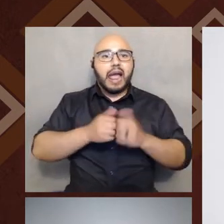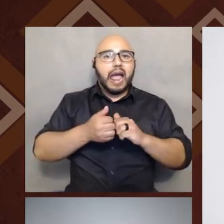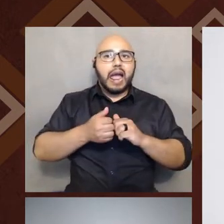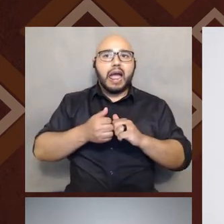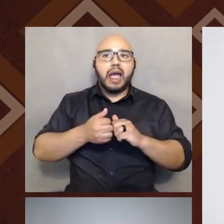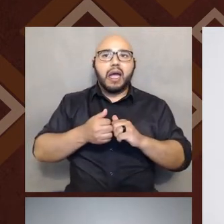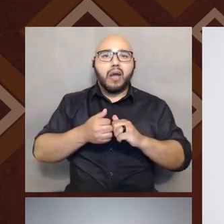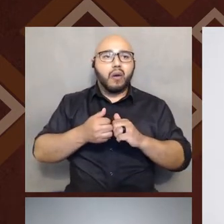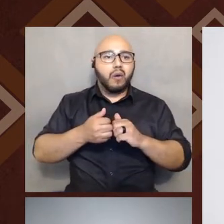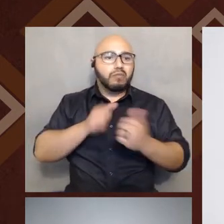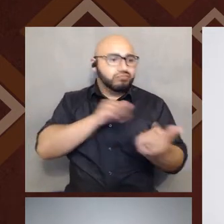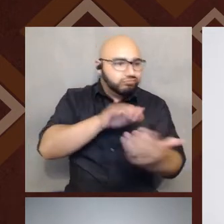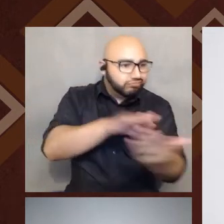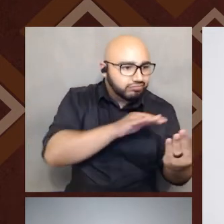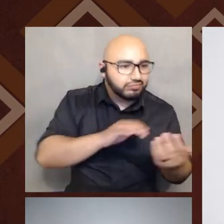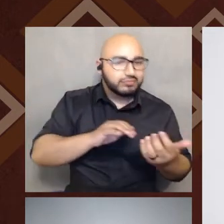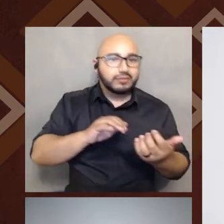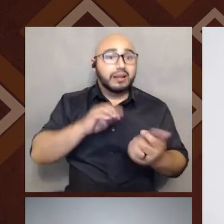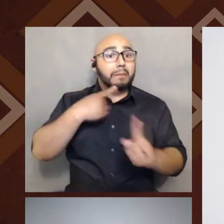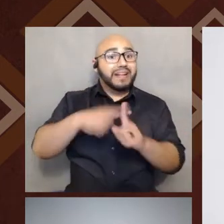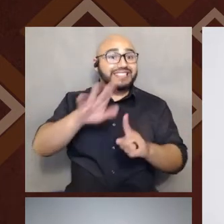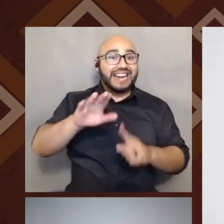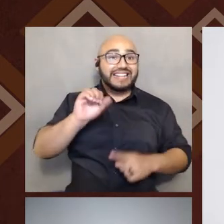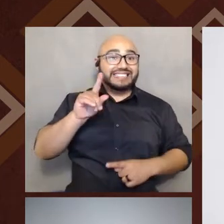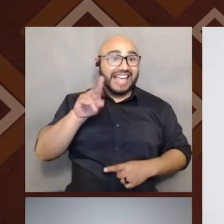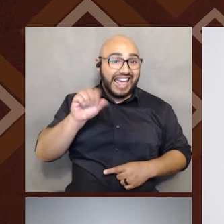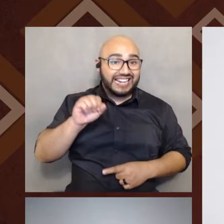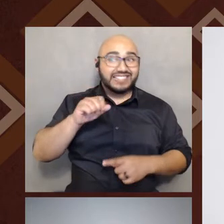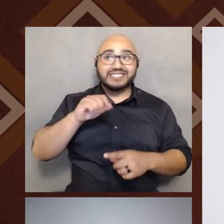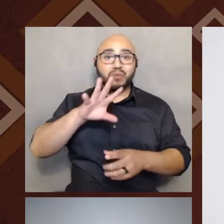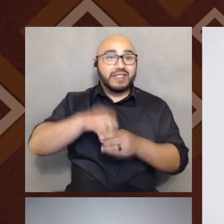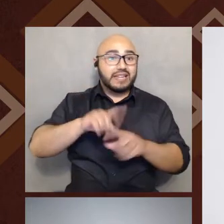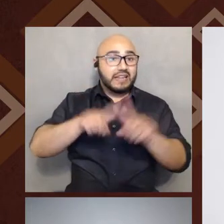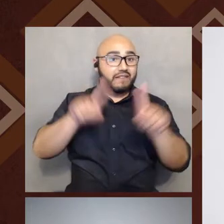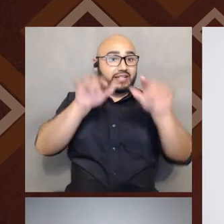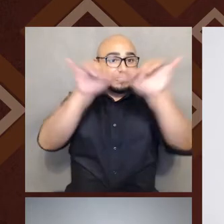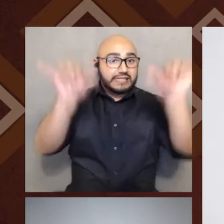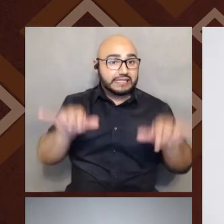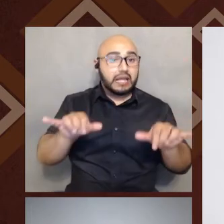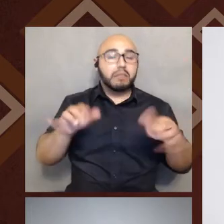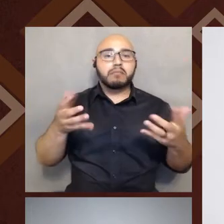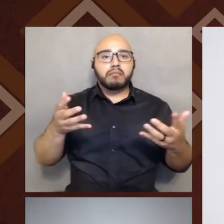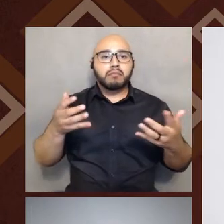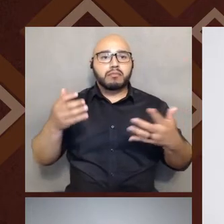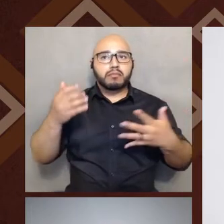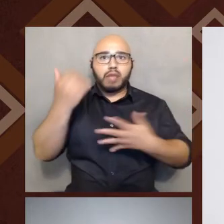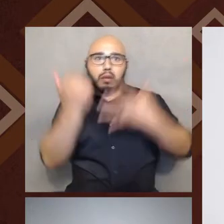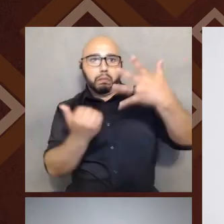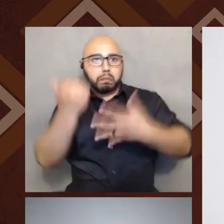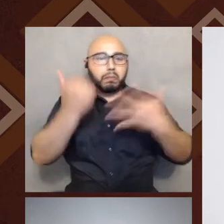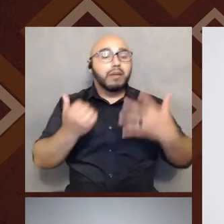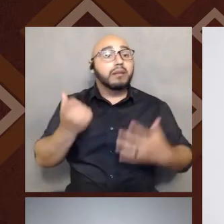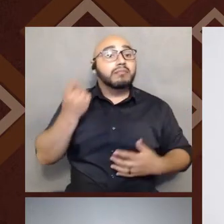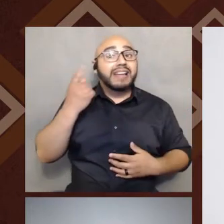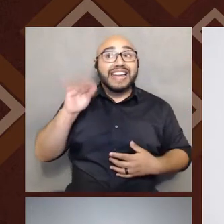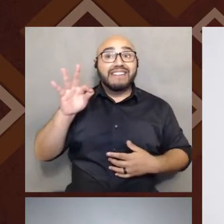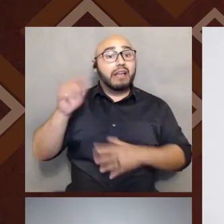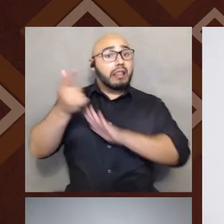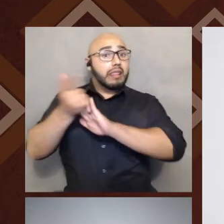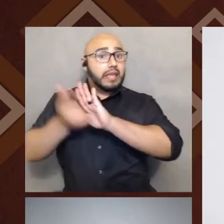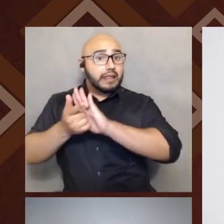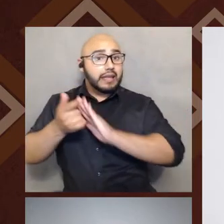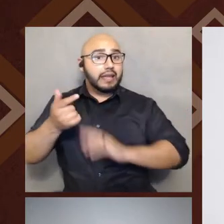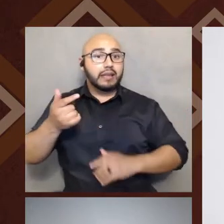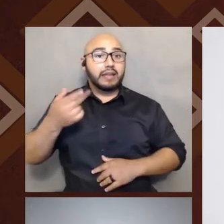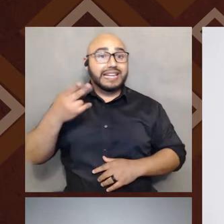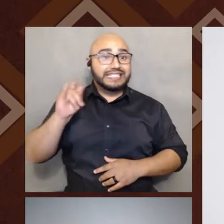statuses and different systems. Uh, and we'll unpack this more because I think that even if legally, um, Hispanic,